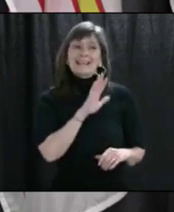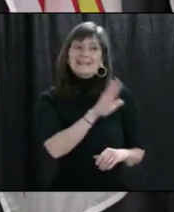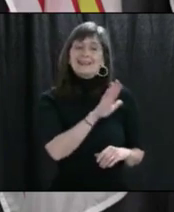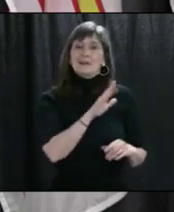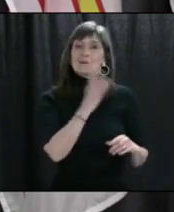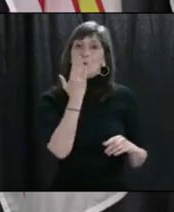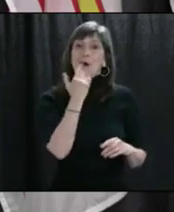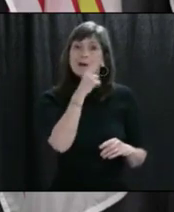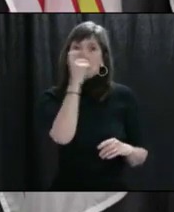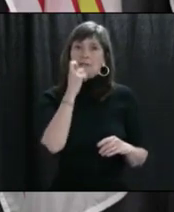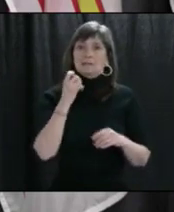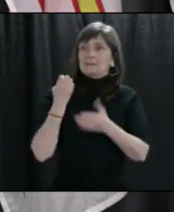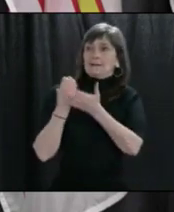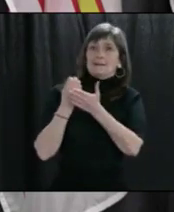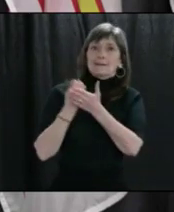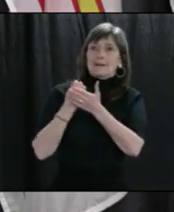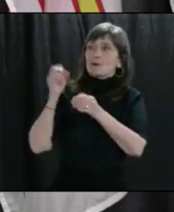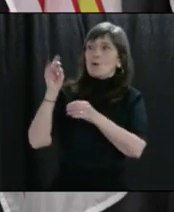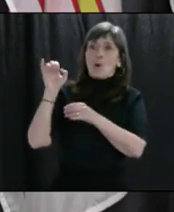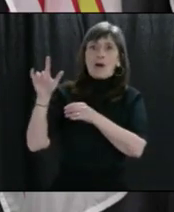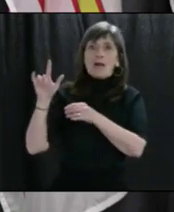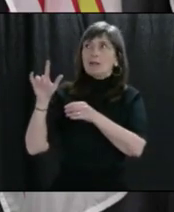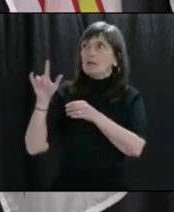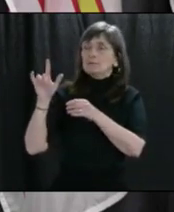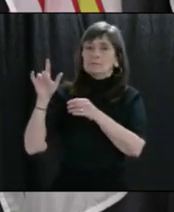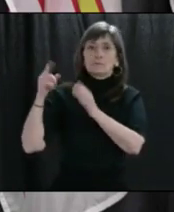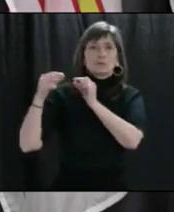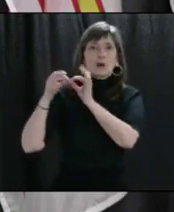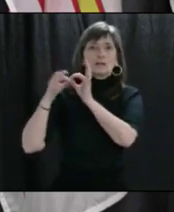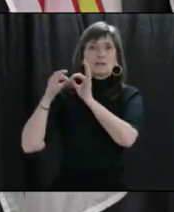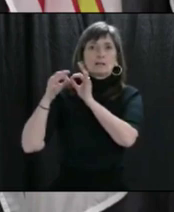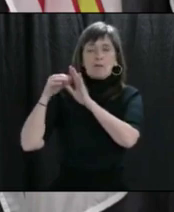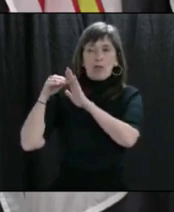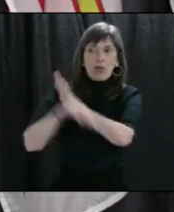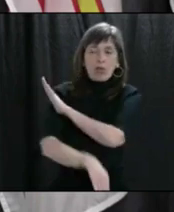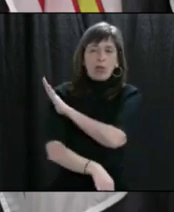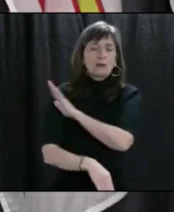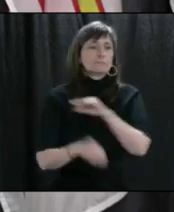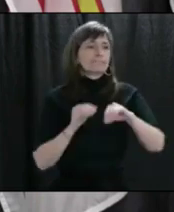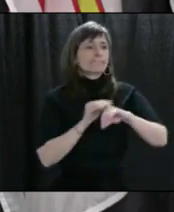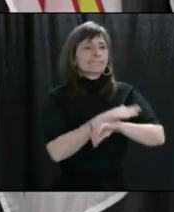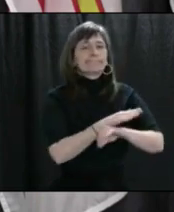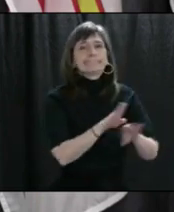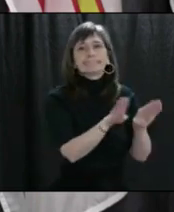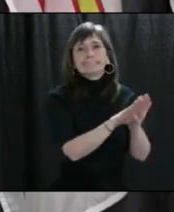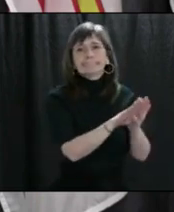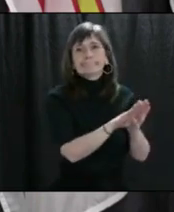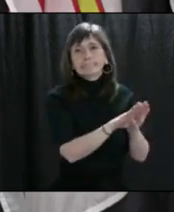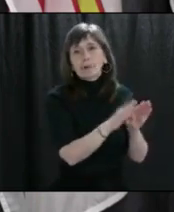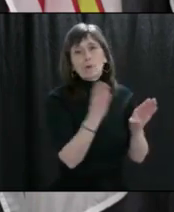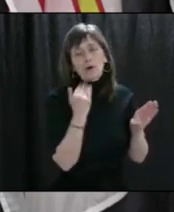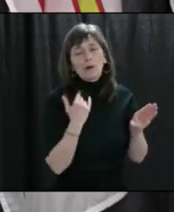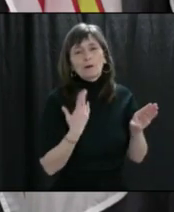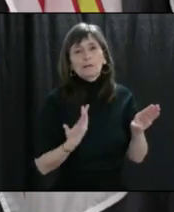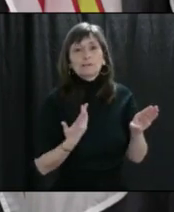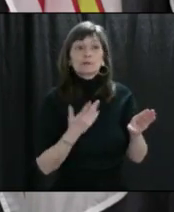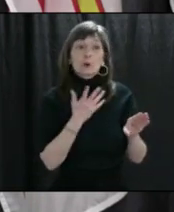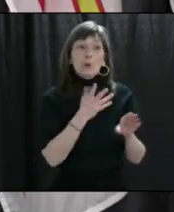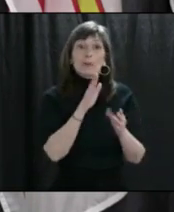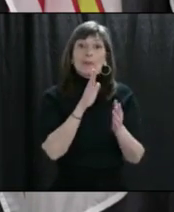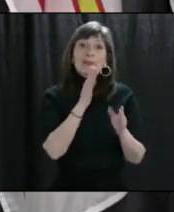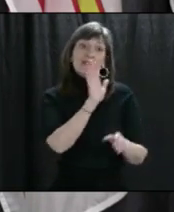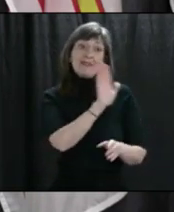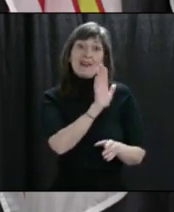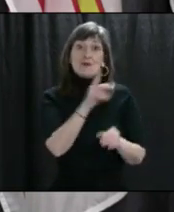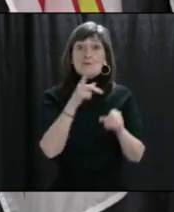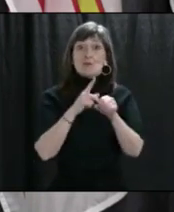issue that they're facing primarily to the price of oil. So the inventory that they have in place for propane, which they supply 100